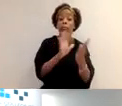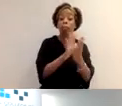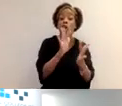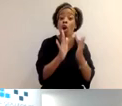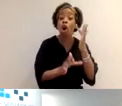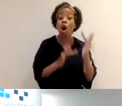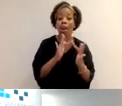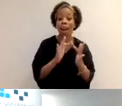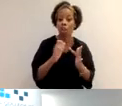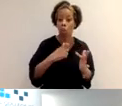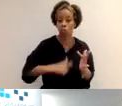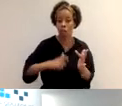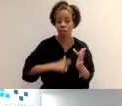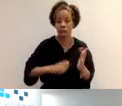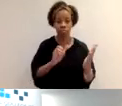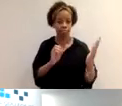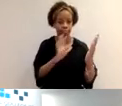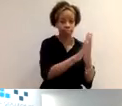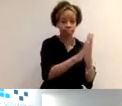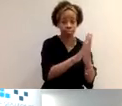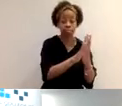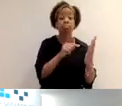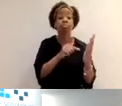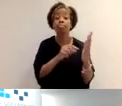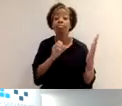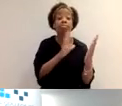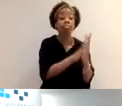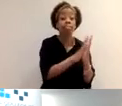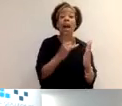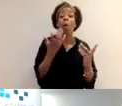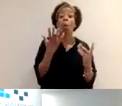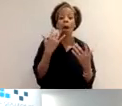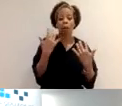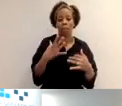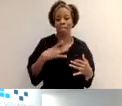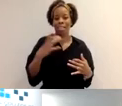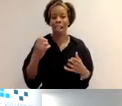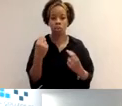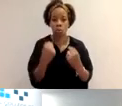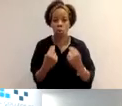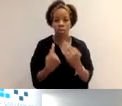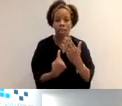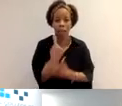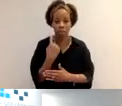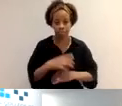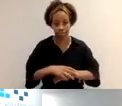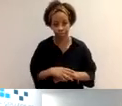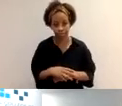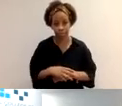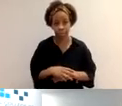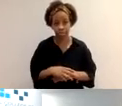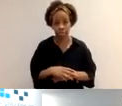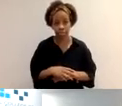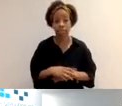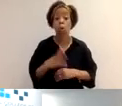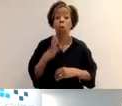you can only use that part of the system if you are selected for audit. At renewal, two and a half percent of those advisors to renew are